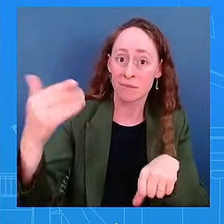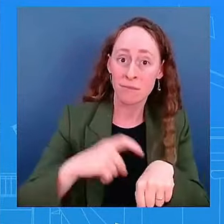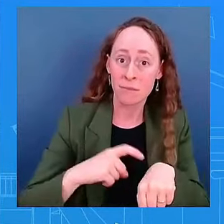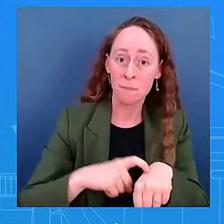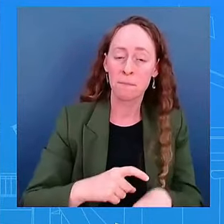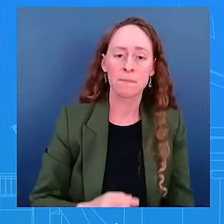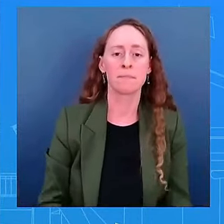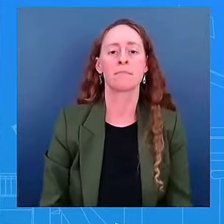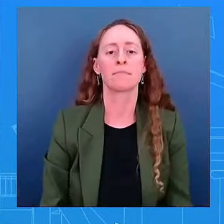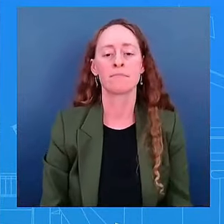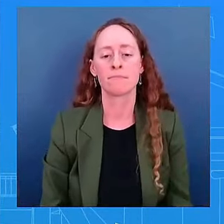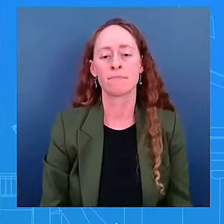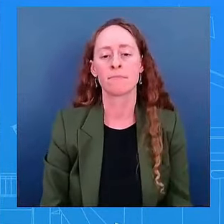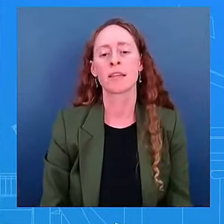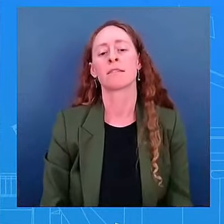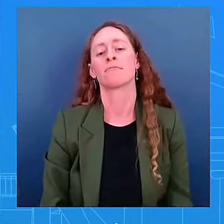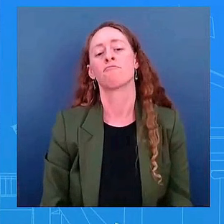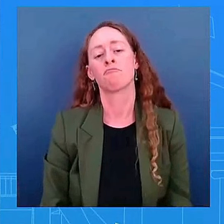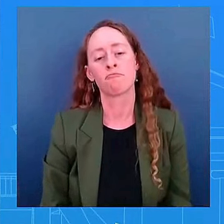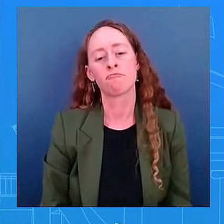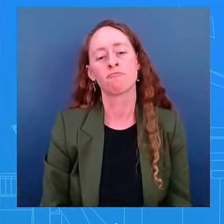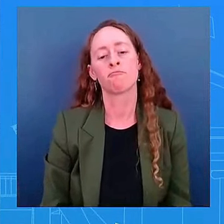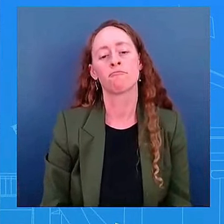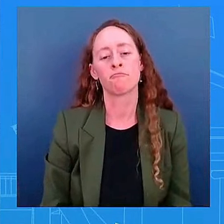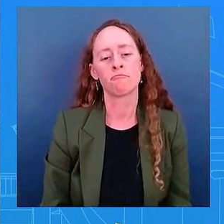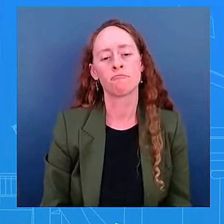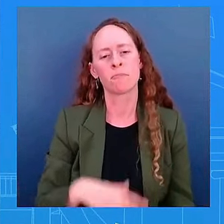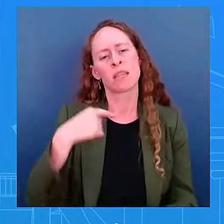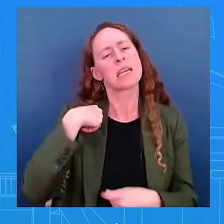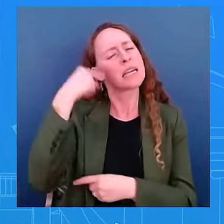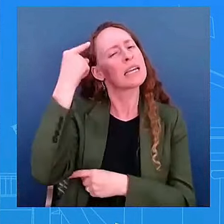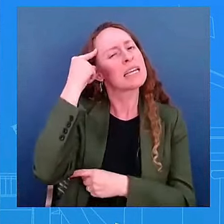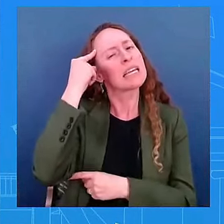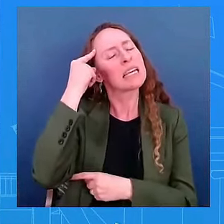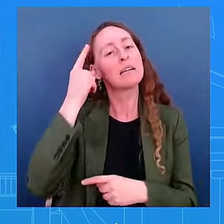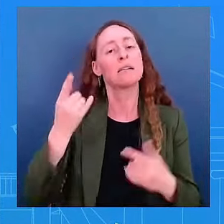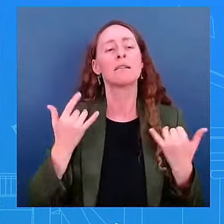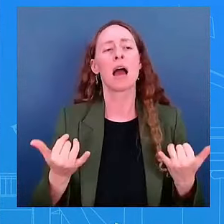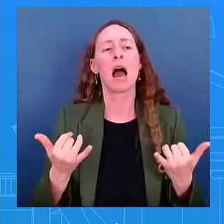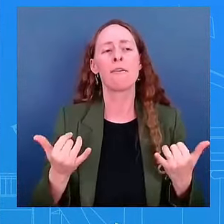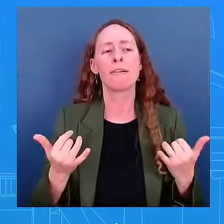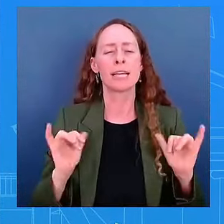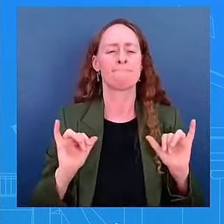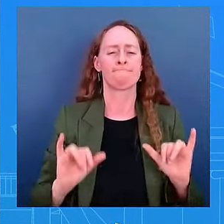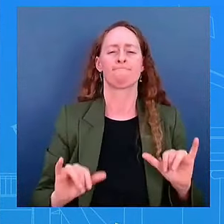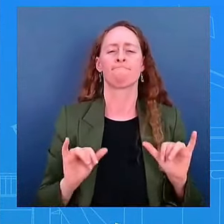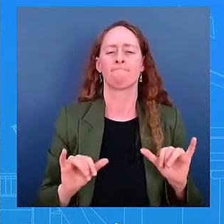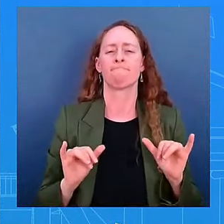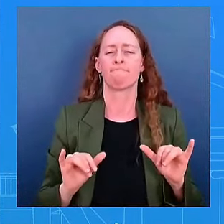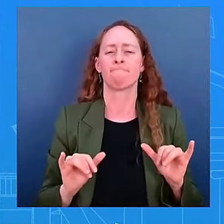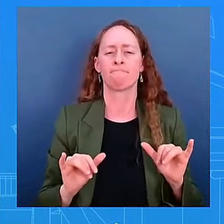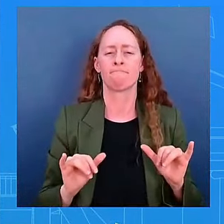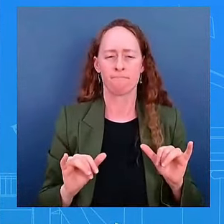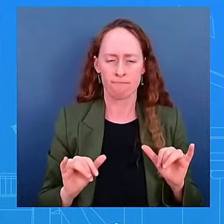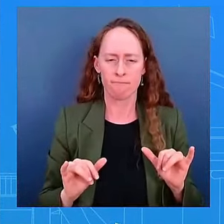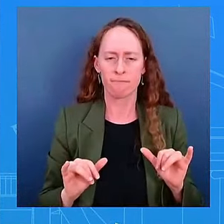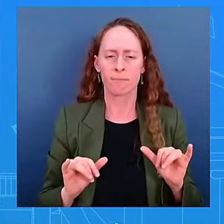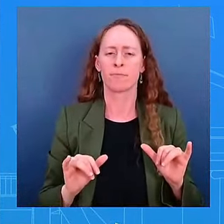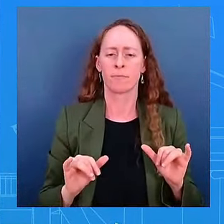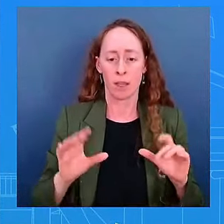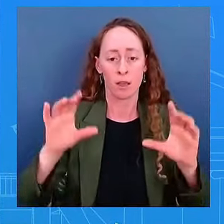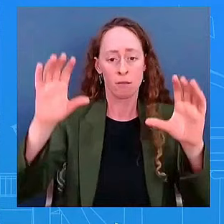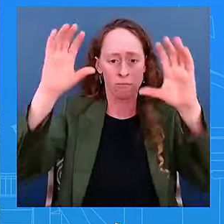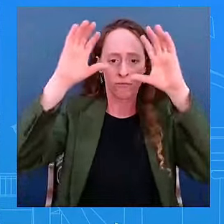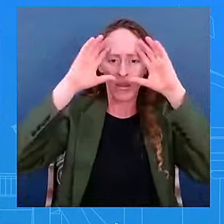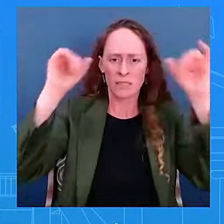a second here. The president has been able to reach across the aisle and get a lot of things done. He has.